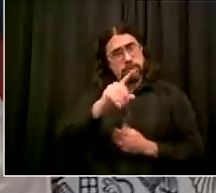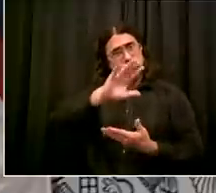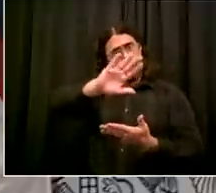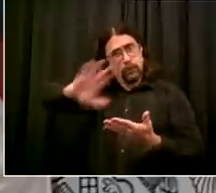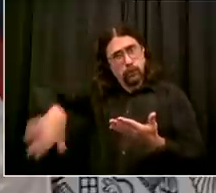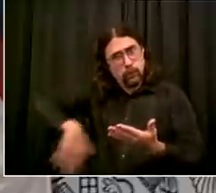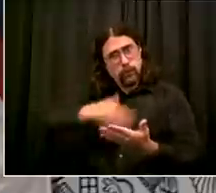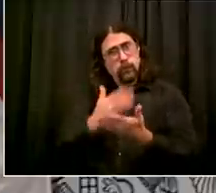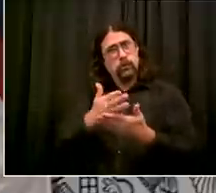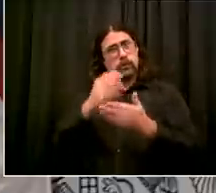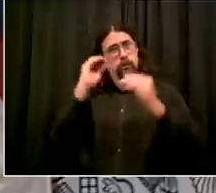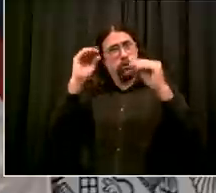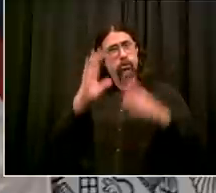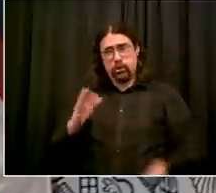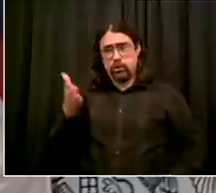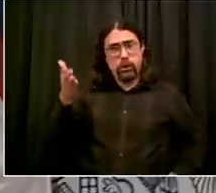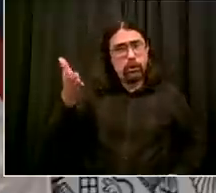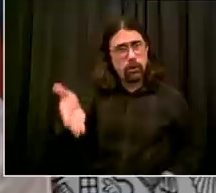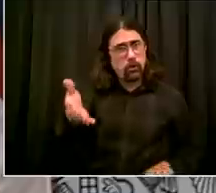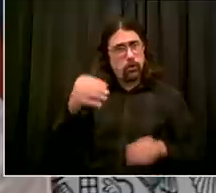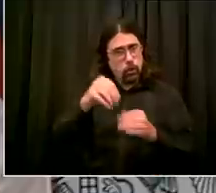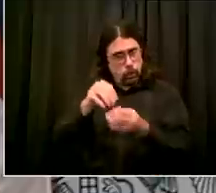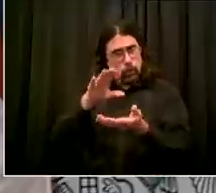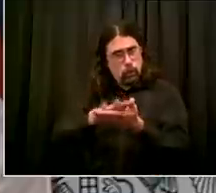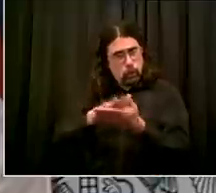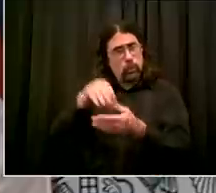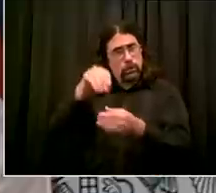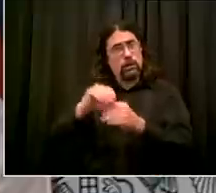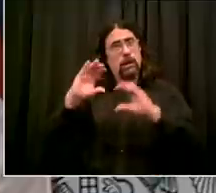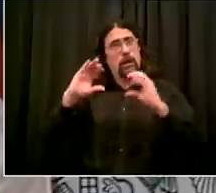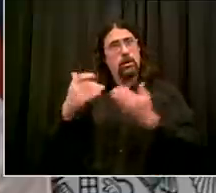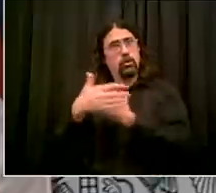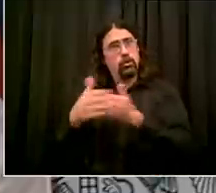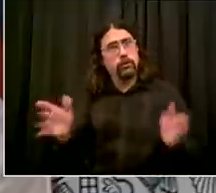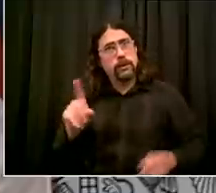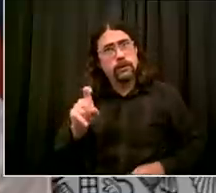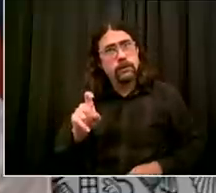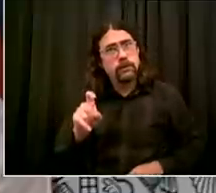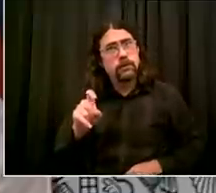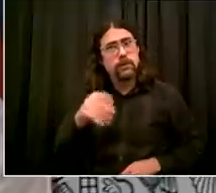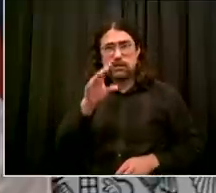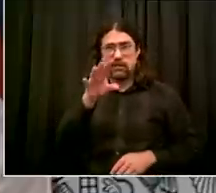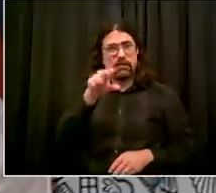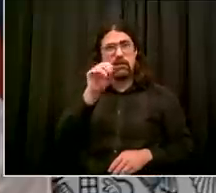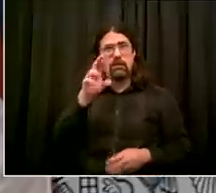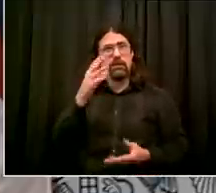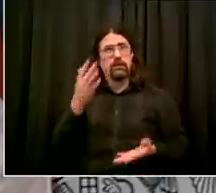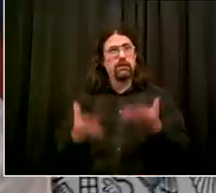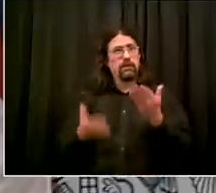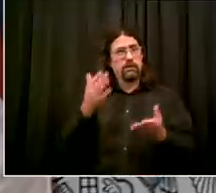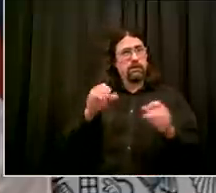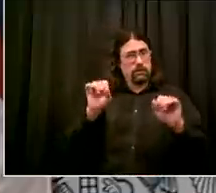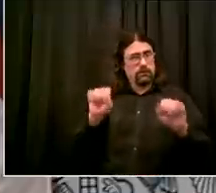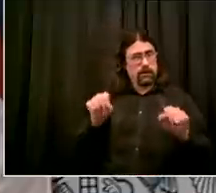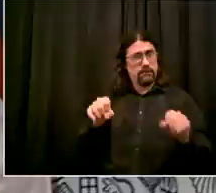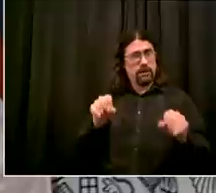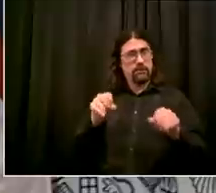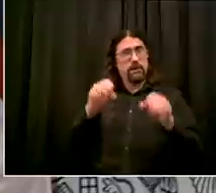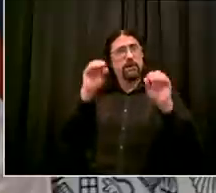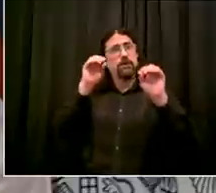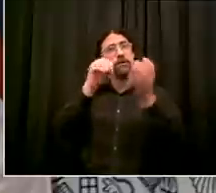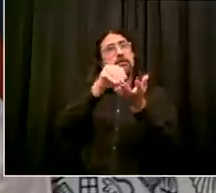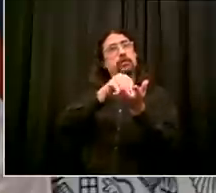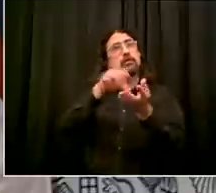what's the number how many people do you have to hire so you won't have to do that yeah Marsha the first of all no on your first question the answer is no